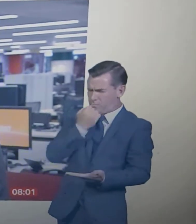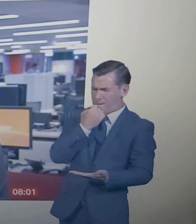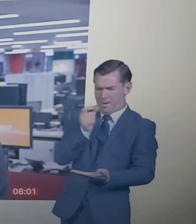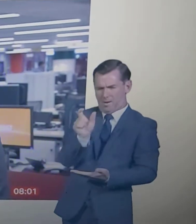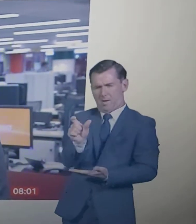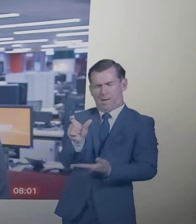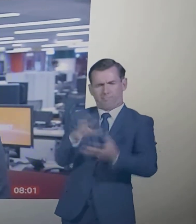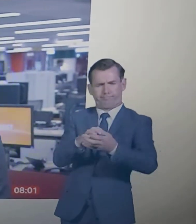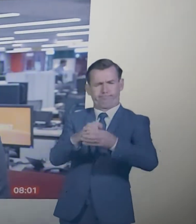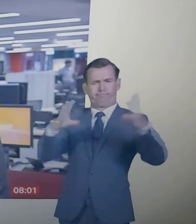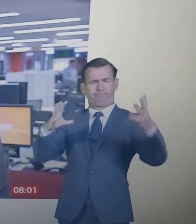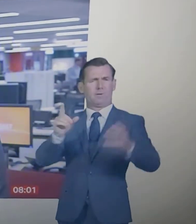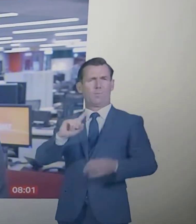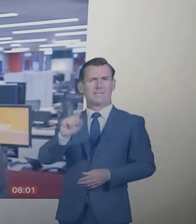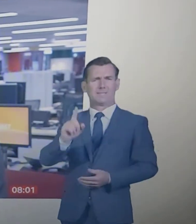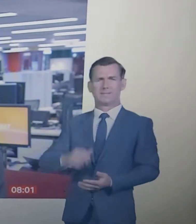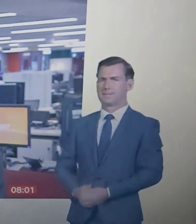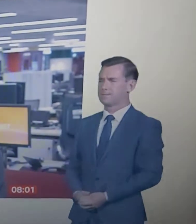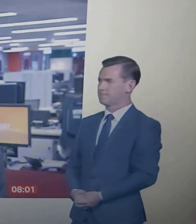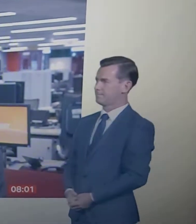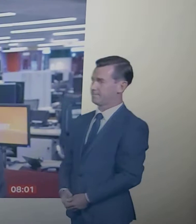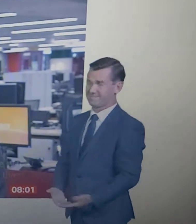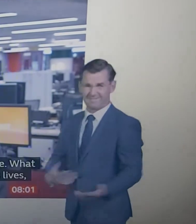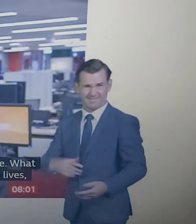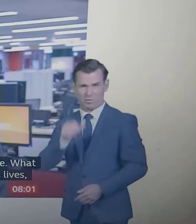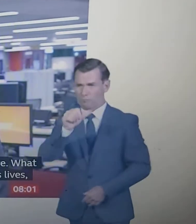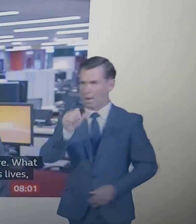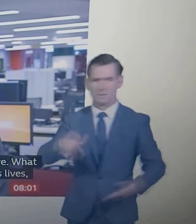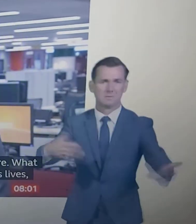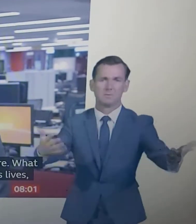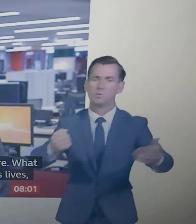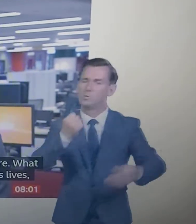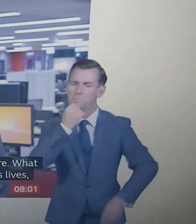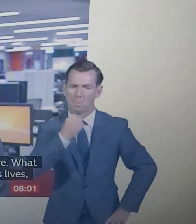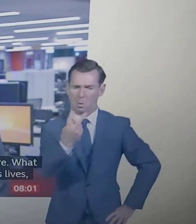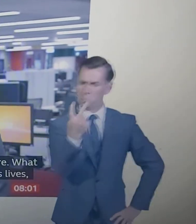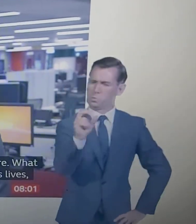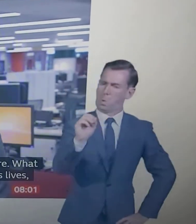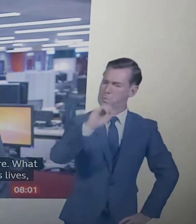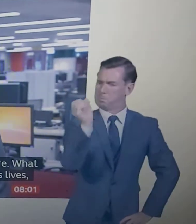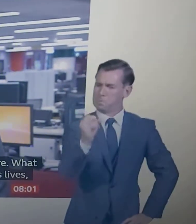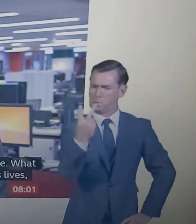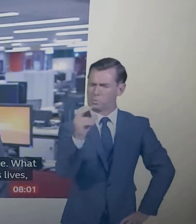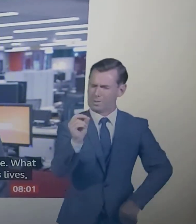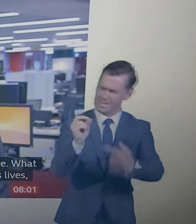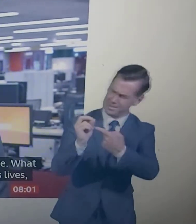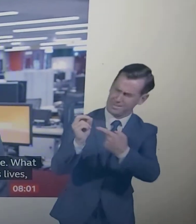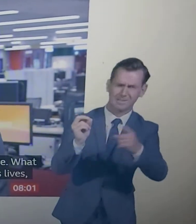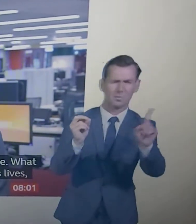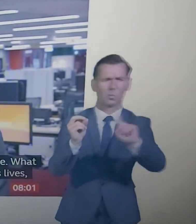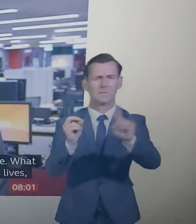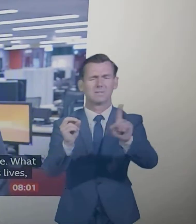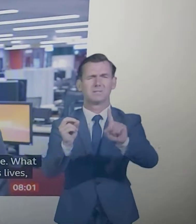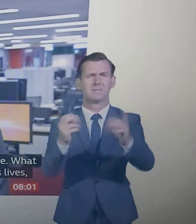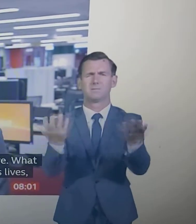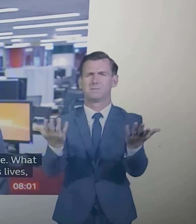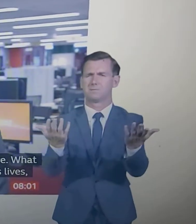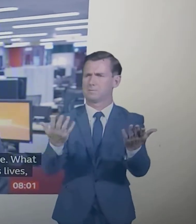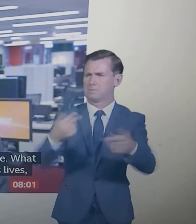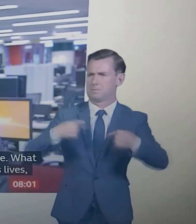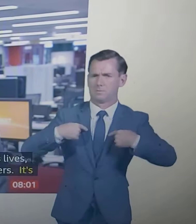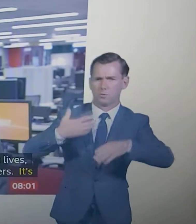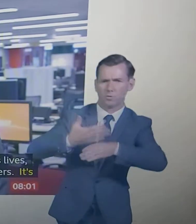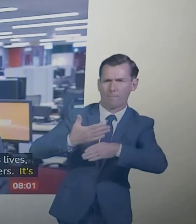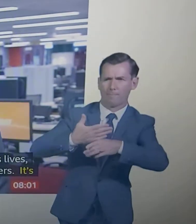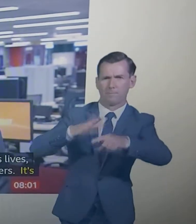morning to you. Look, it's easy to ban around a figure of 20%, but the real question, what would it mean for our jobs and our income? And just how long will